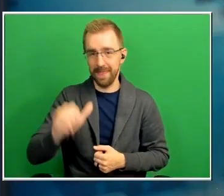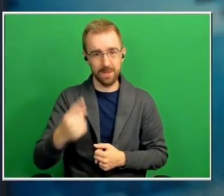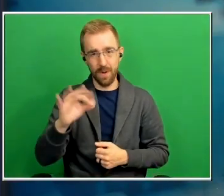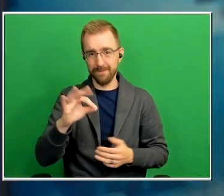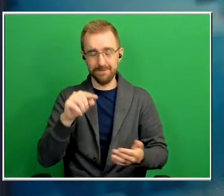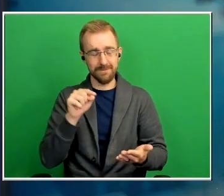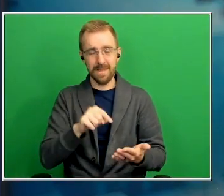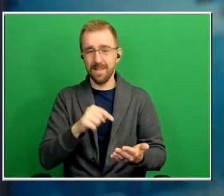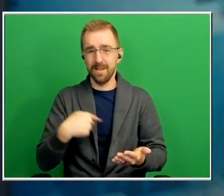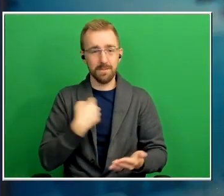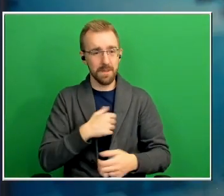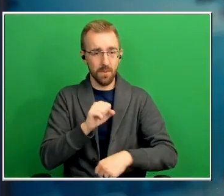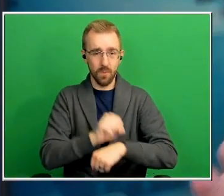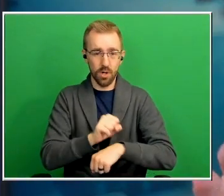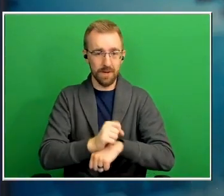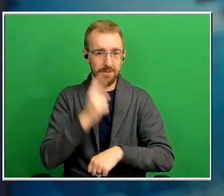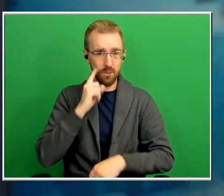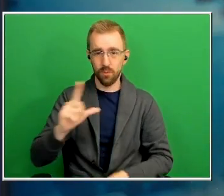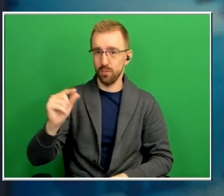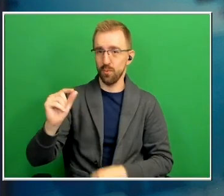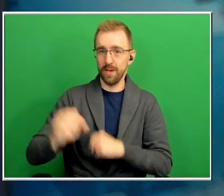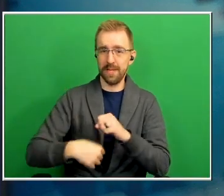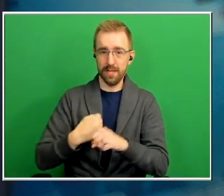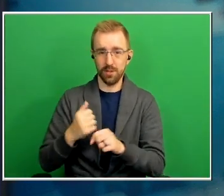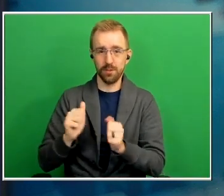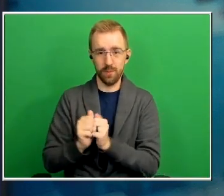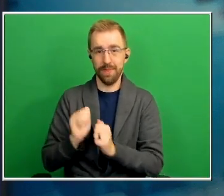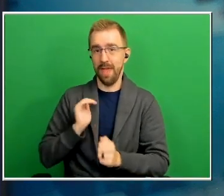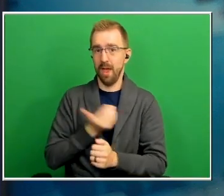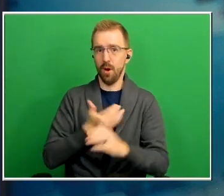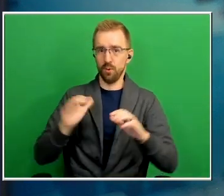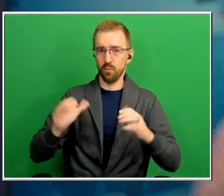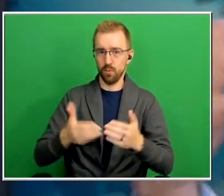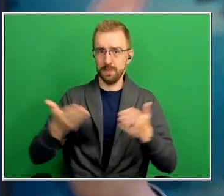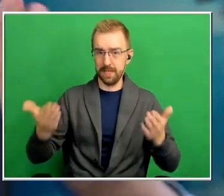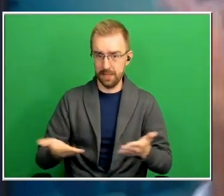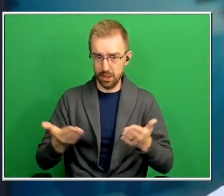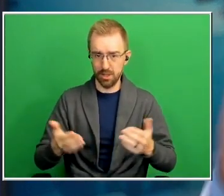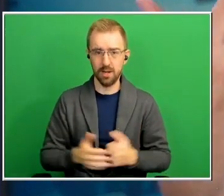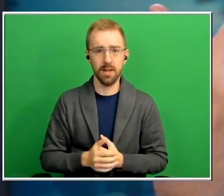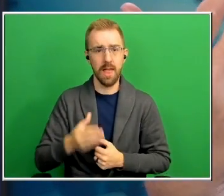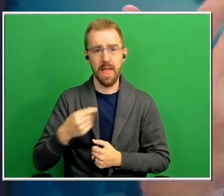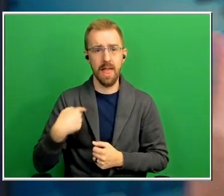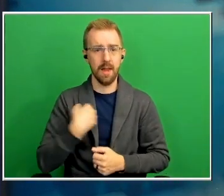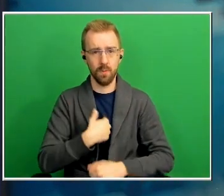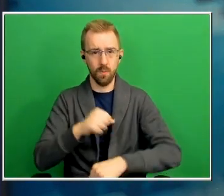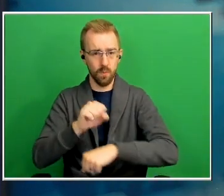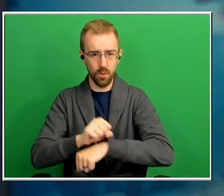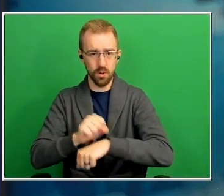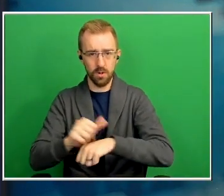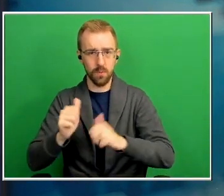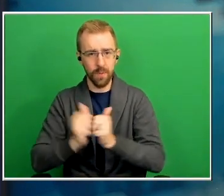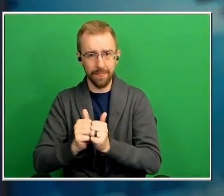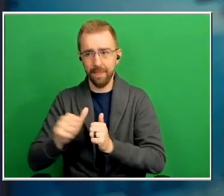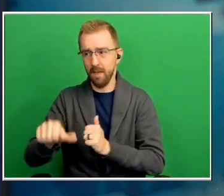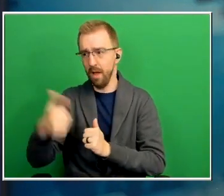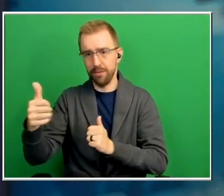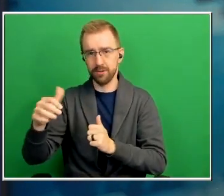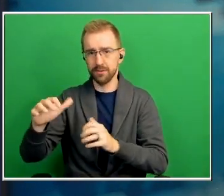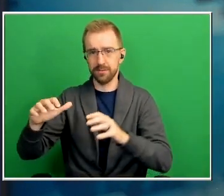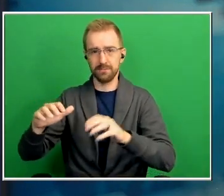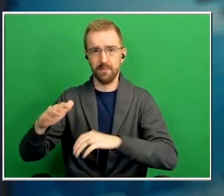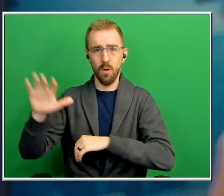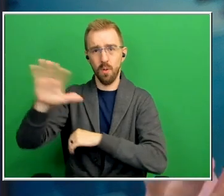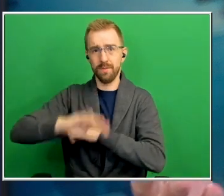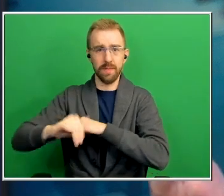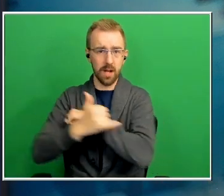for 20 years with our in our group here um and working you know with others all around the country and all around the world with on these